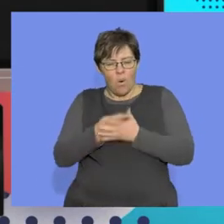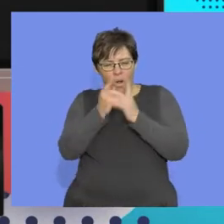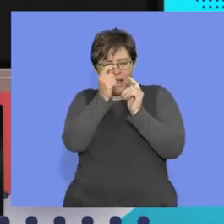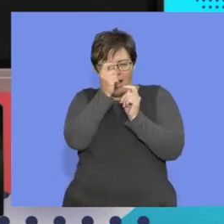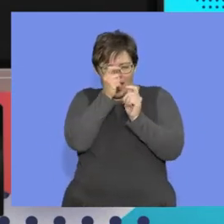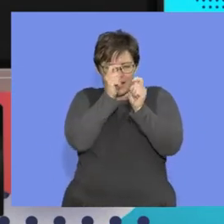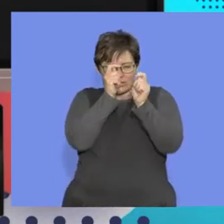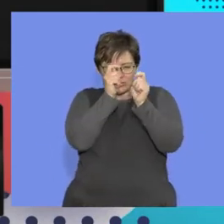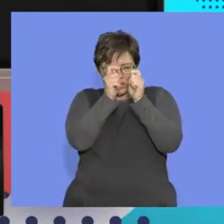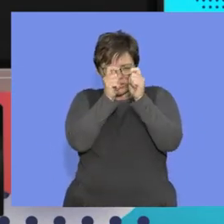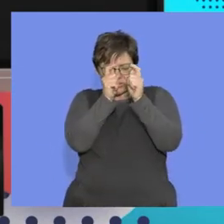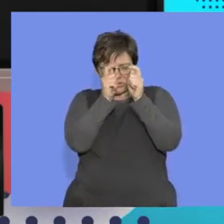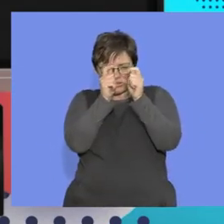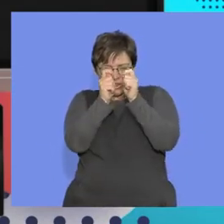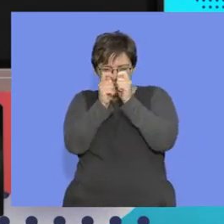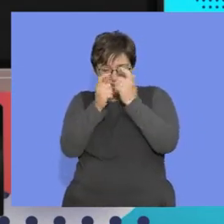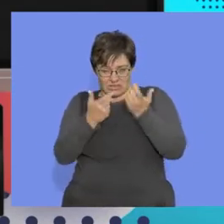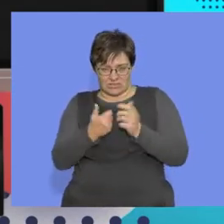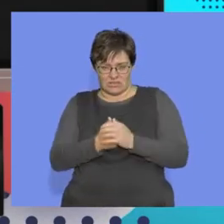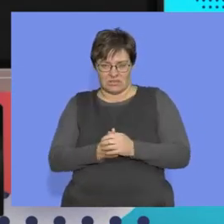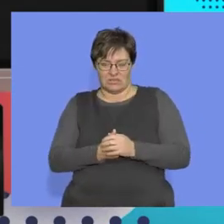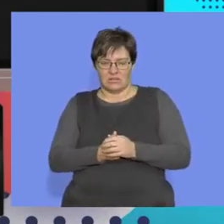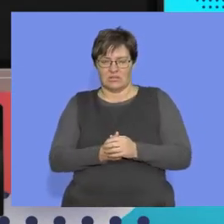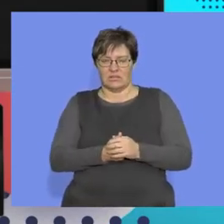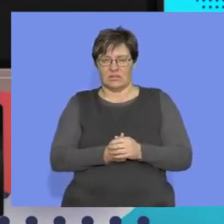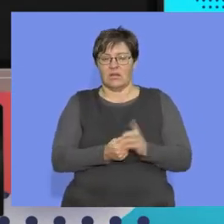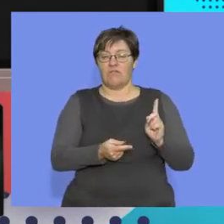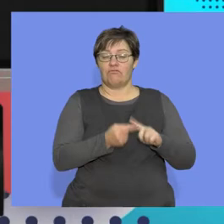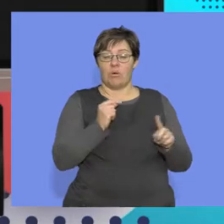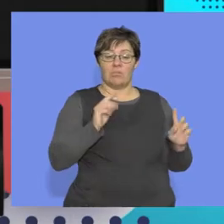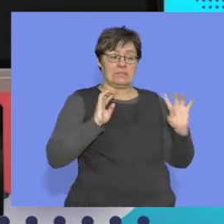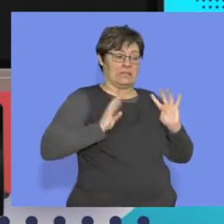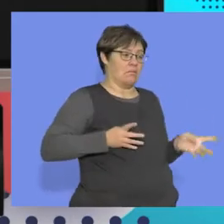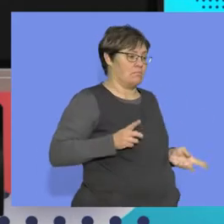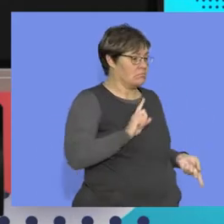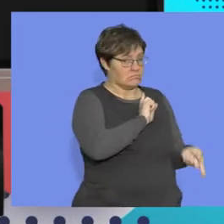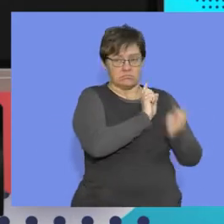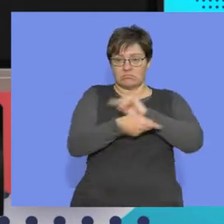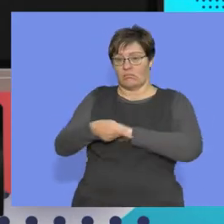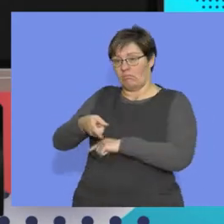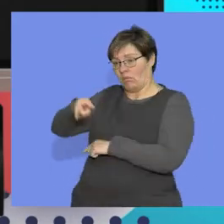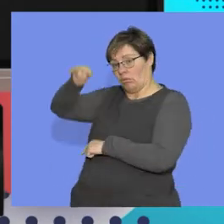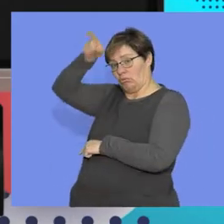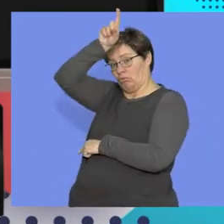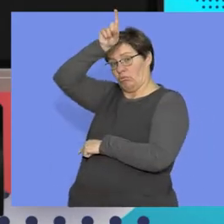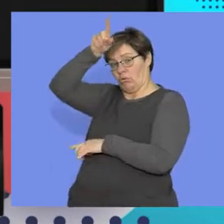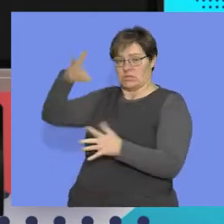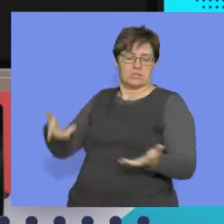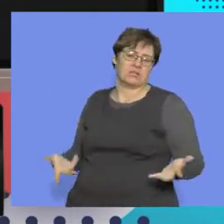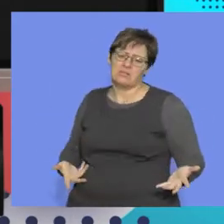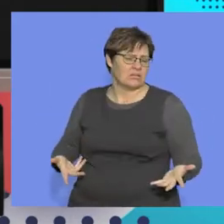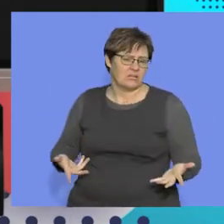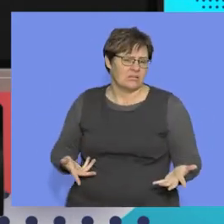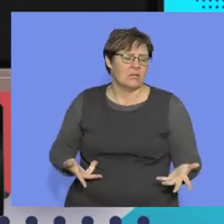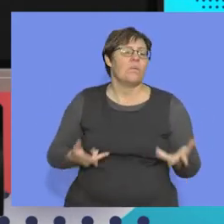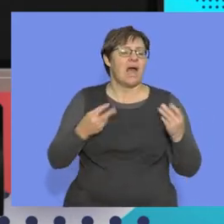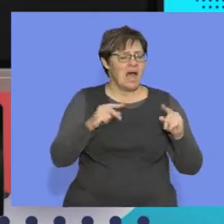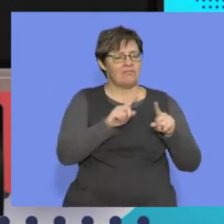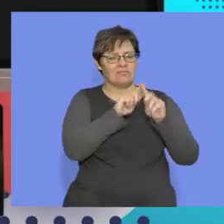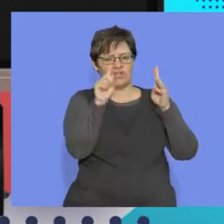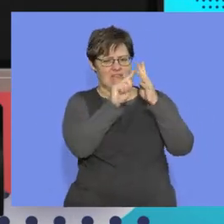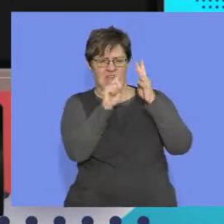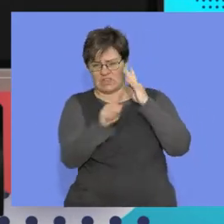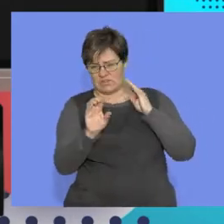tweak, right? We don't go kind of like from, right, a skeleton into a unicorn, right? We just kind of make all these little